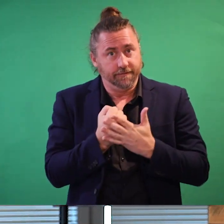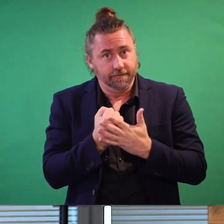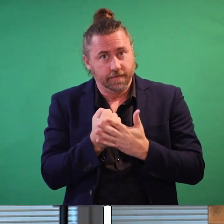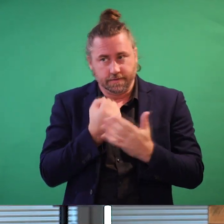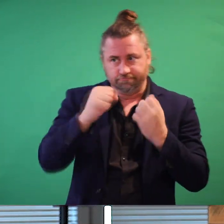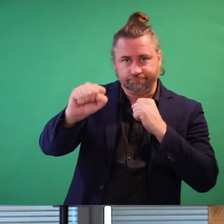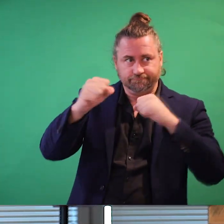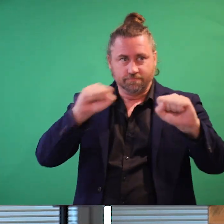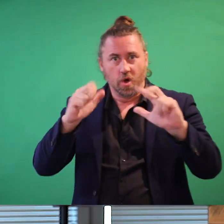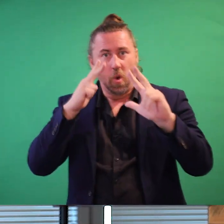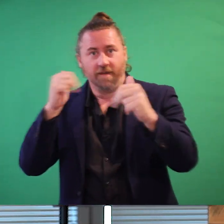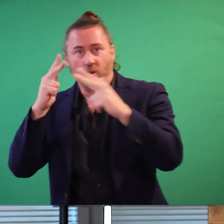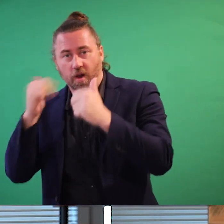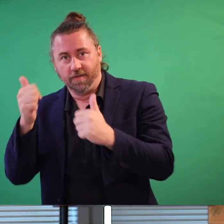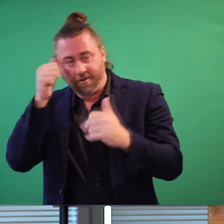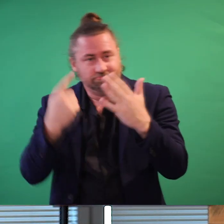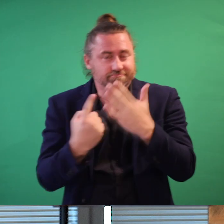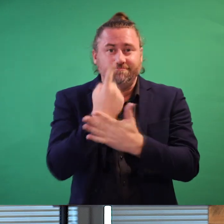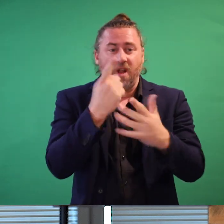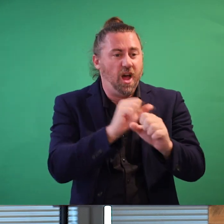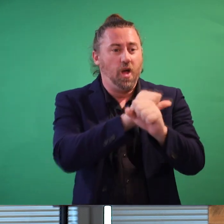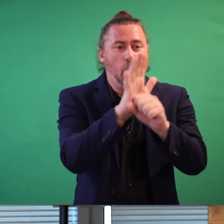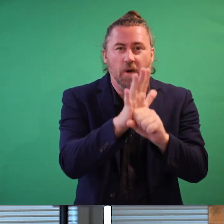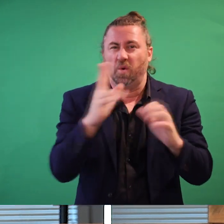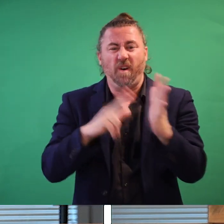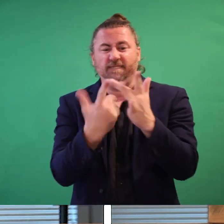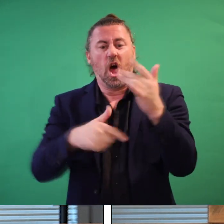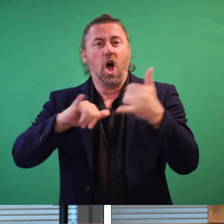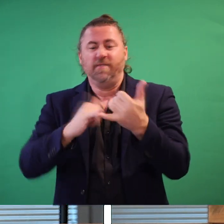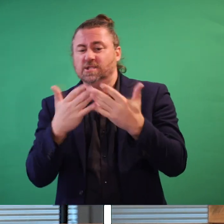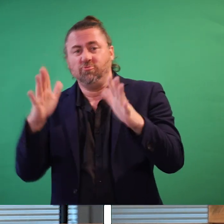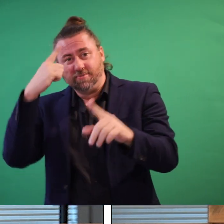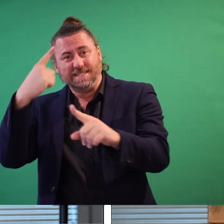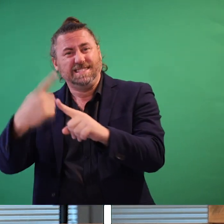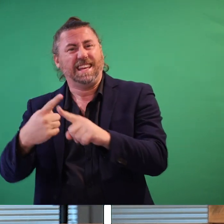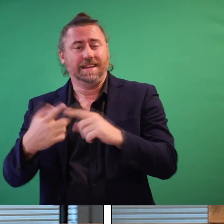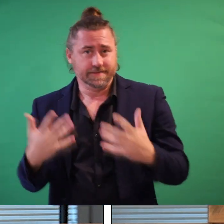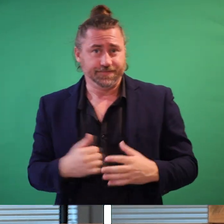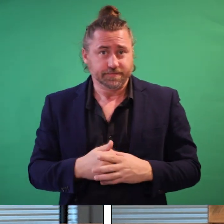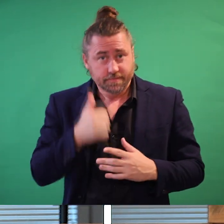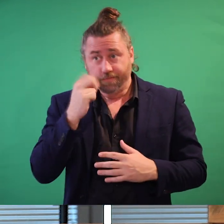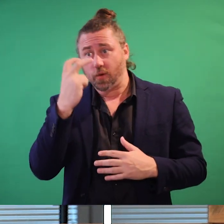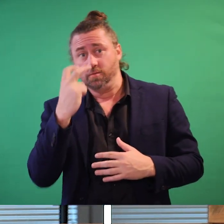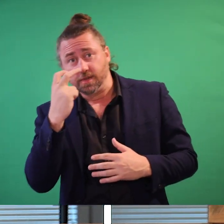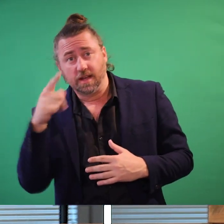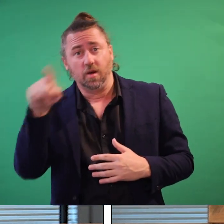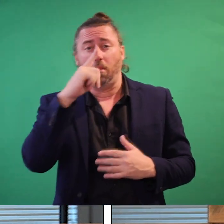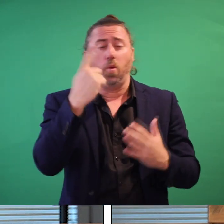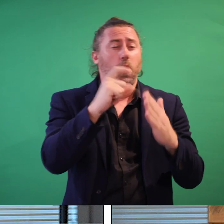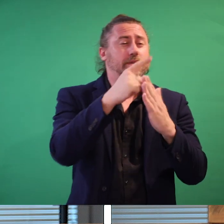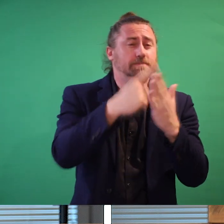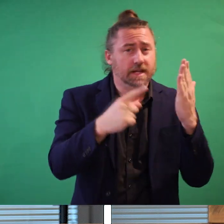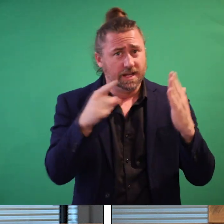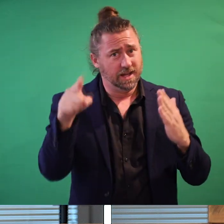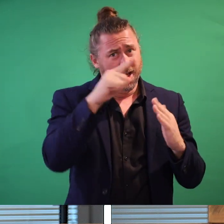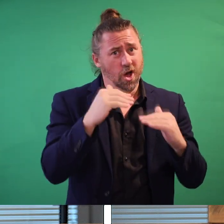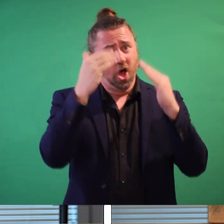ourselves and those around us from viruses like COVID-19. Older Australians and those living with disabilities